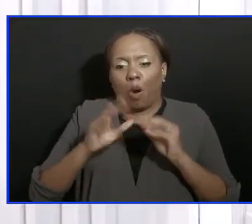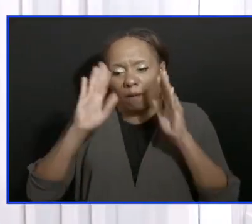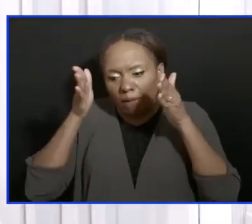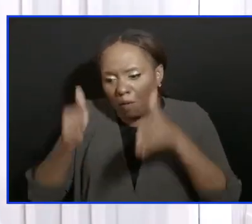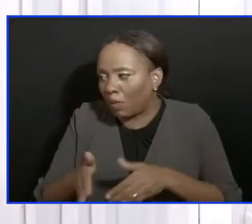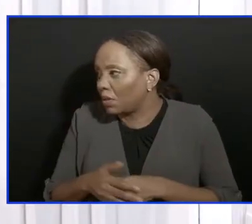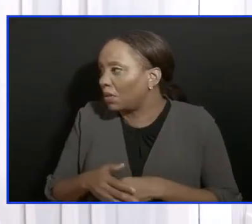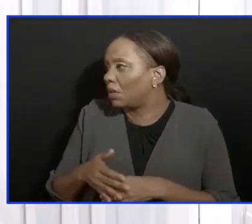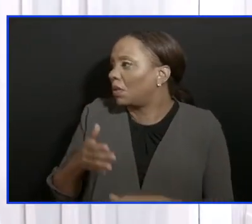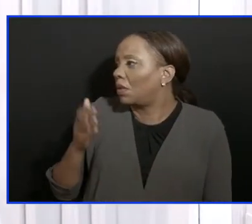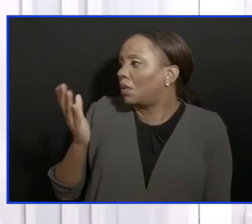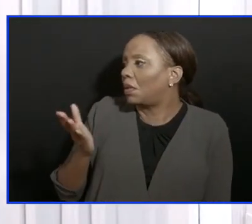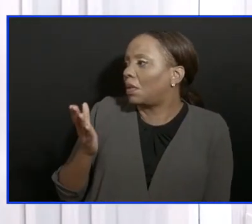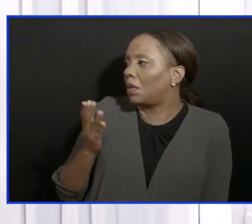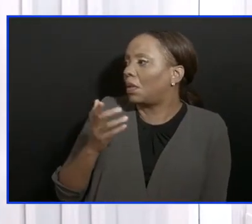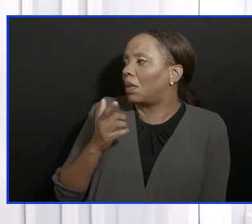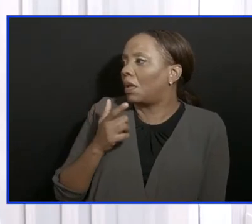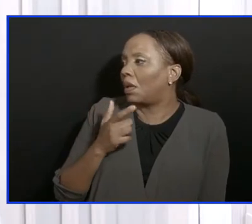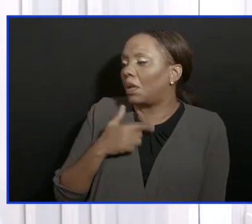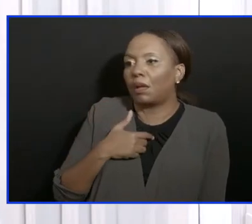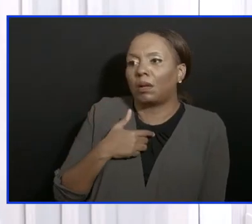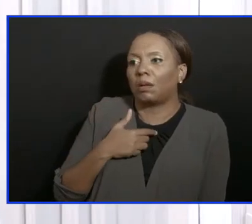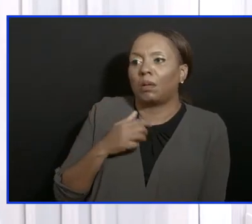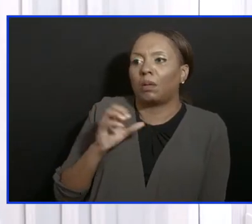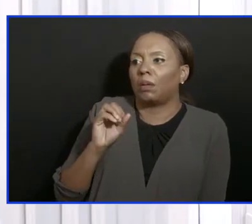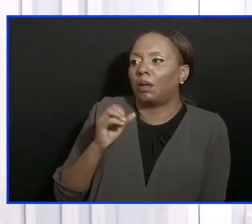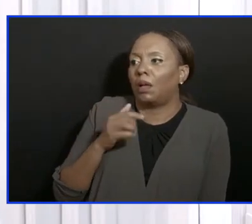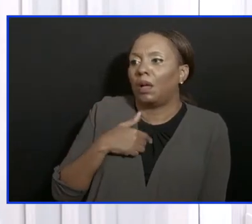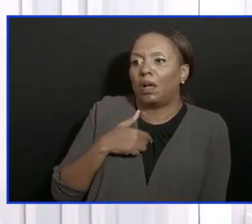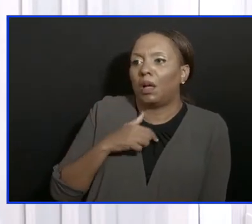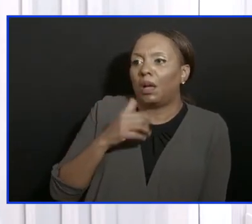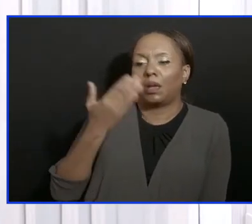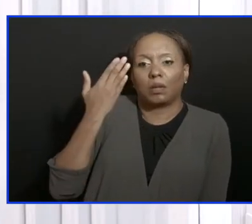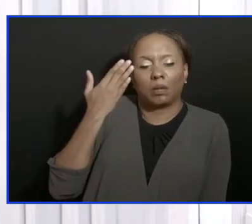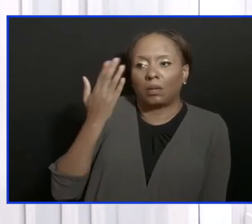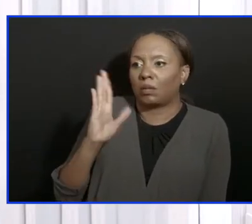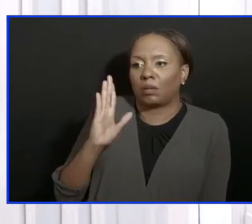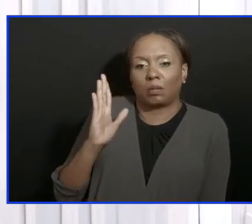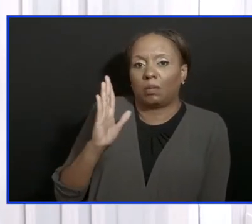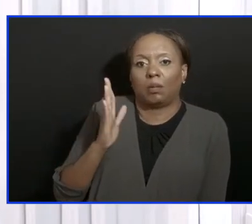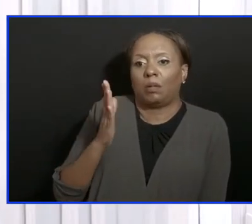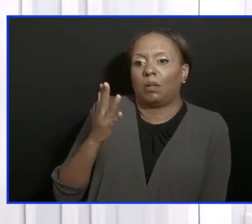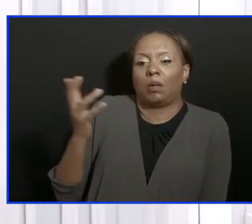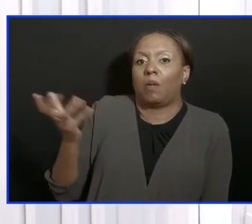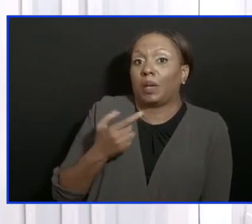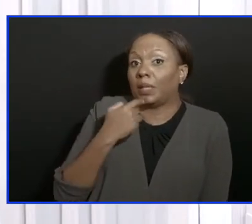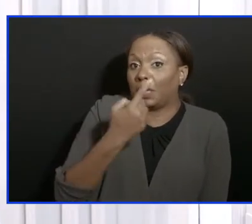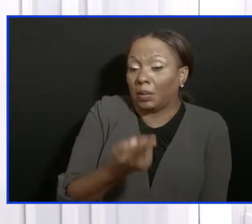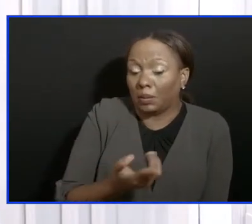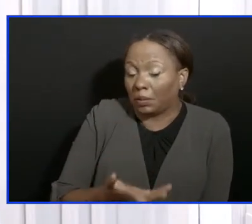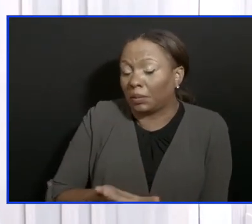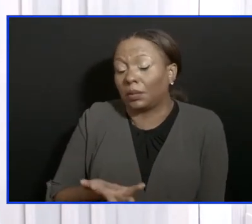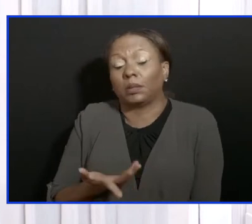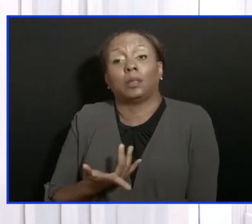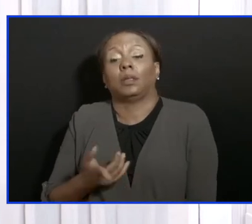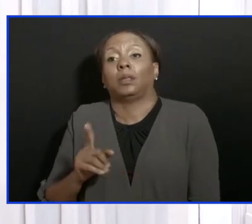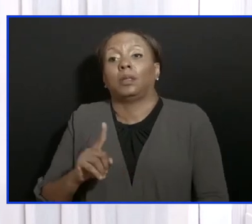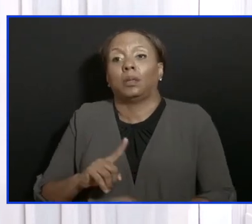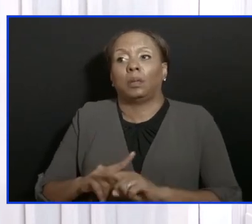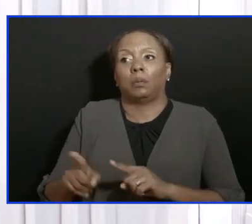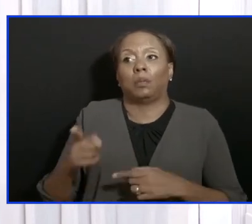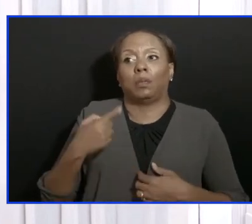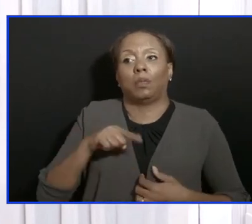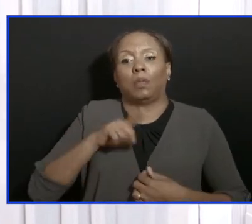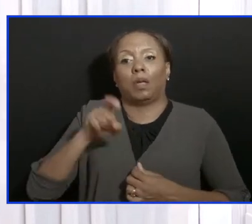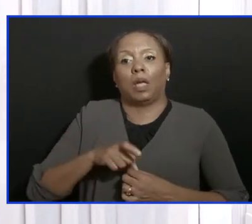Thank you. I'm not sure what they raised with you, but I do know that I raised here today the fact that we have to deal